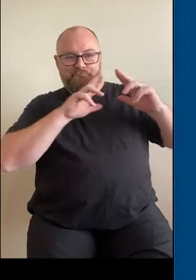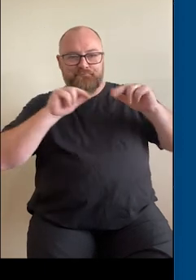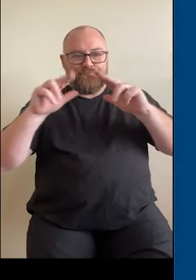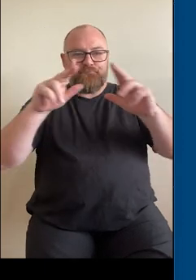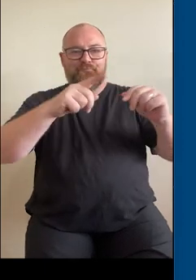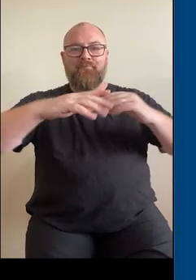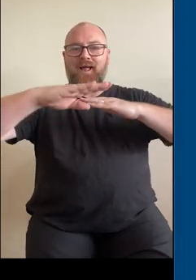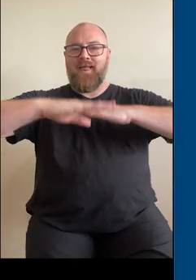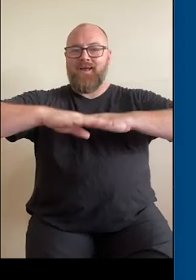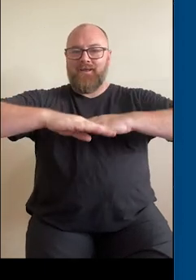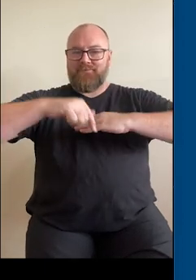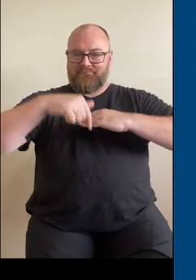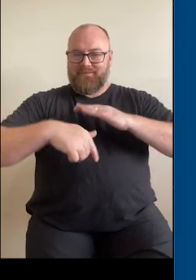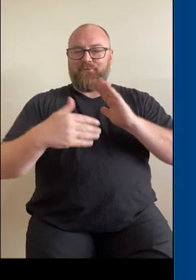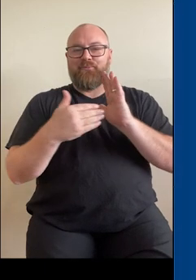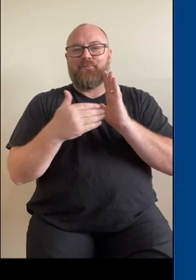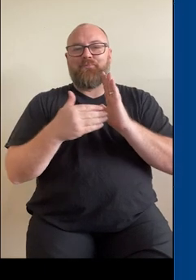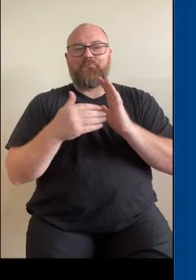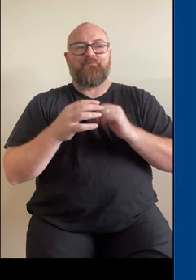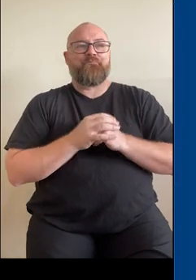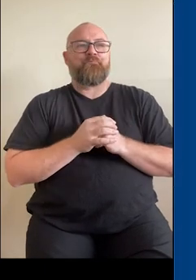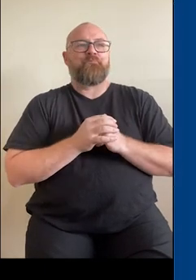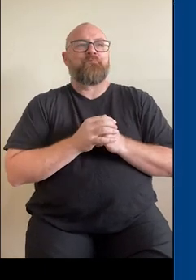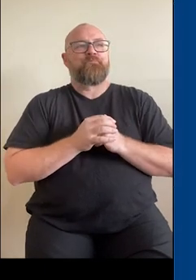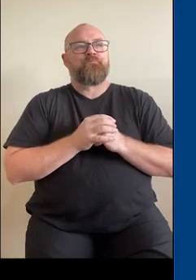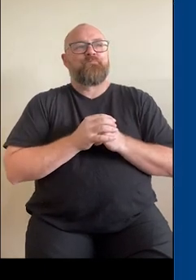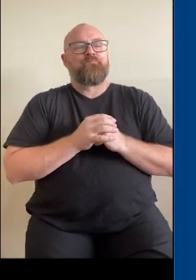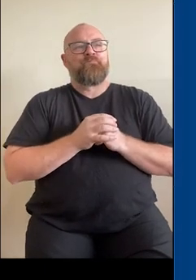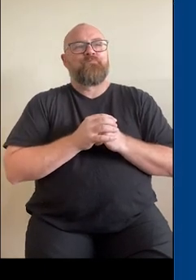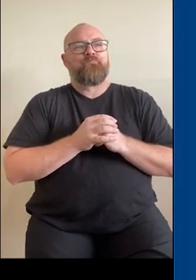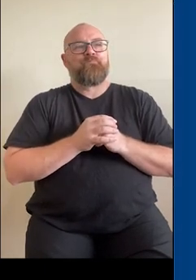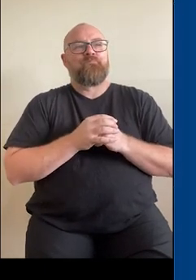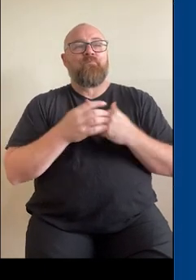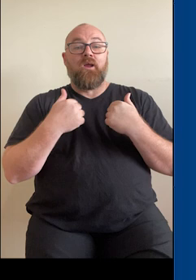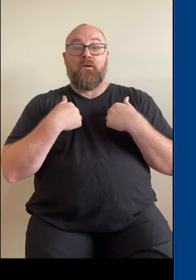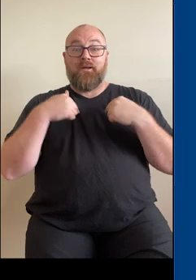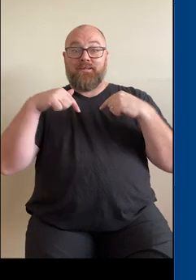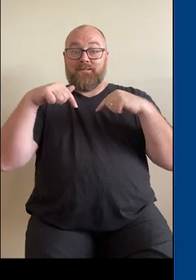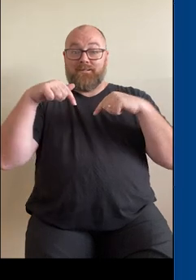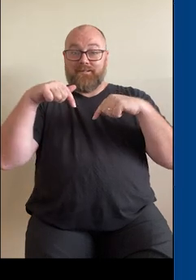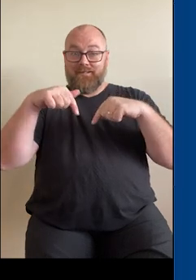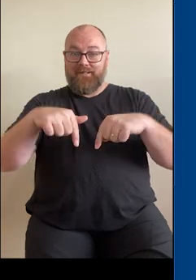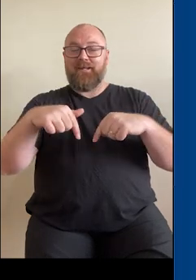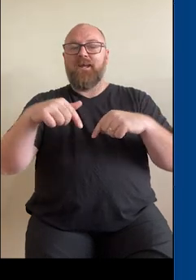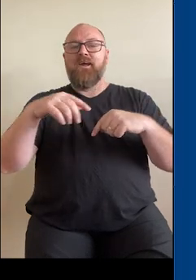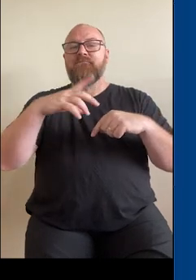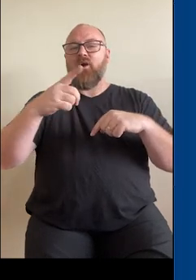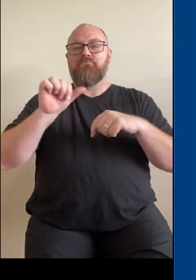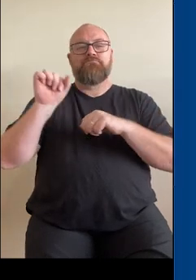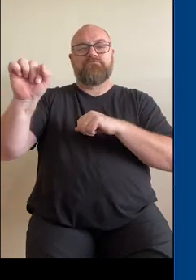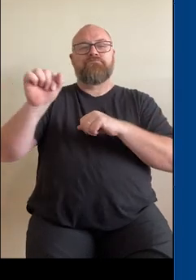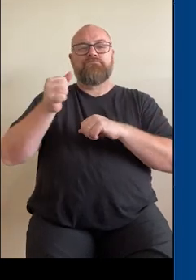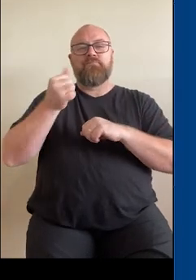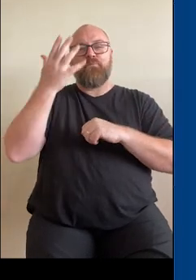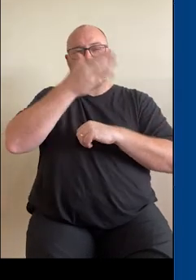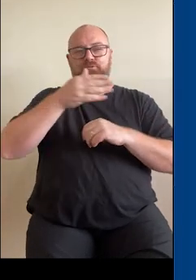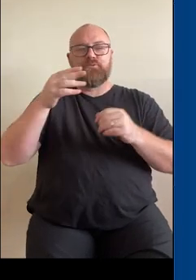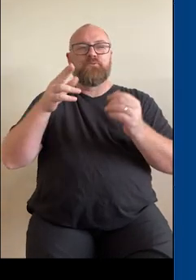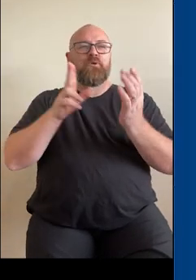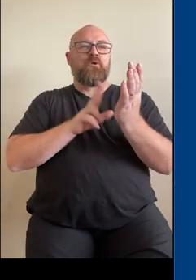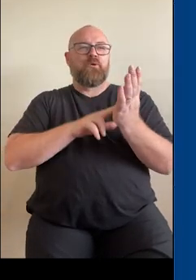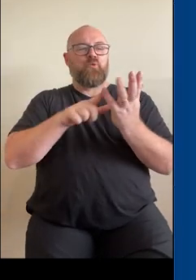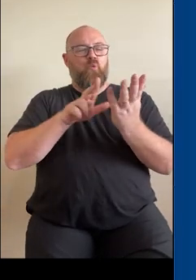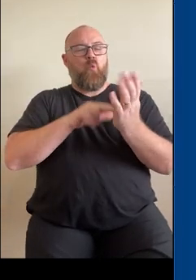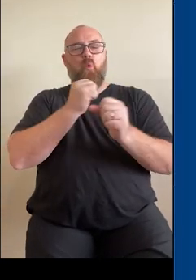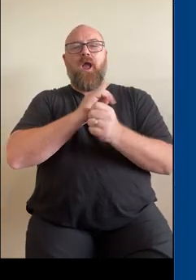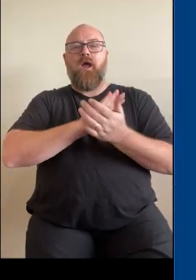land on which we're having this session. I'm speaking to you today from Menang Pibulum Country which is part of the Noongar Nation and